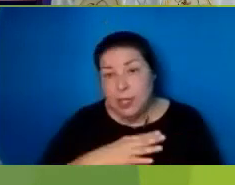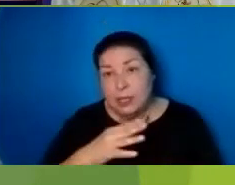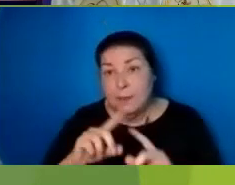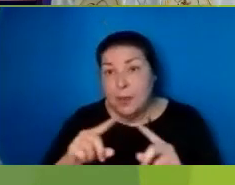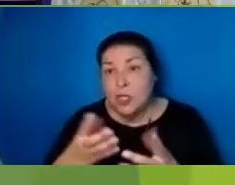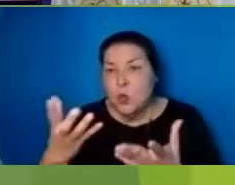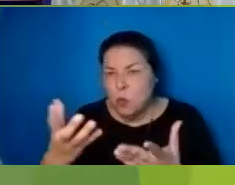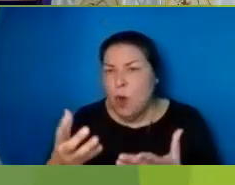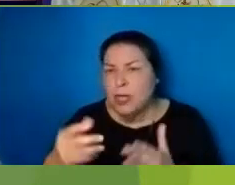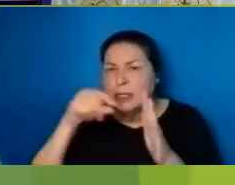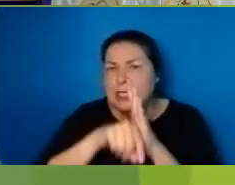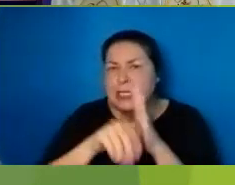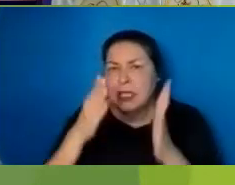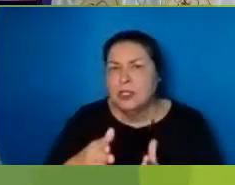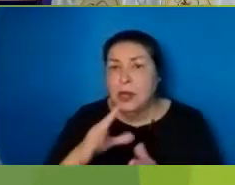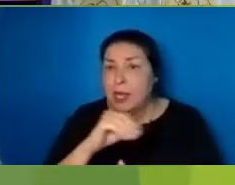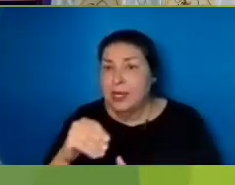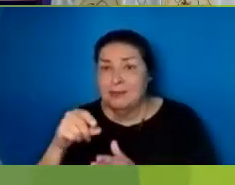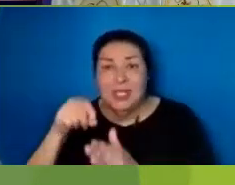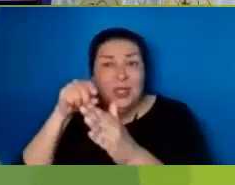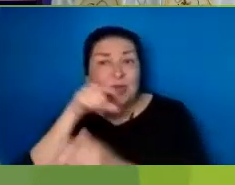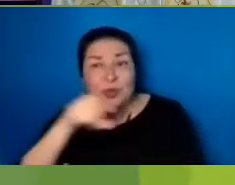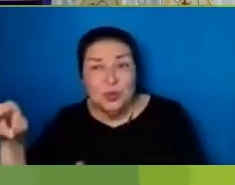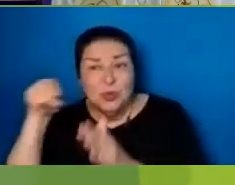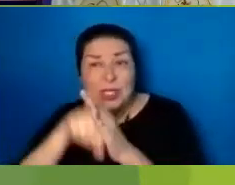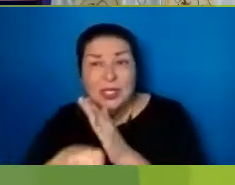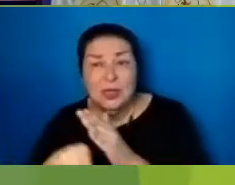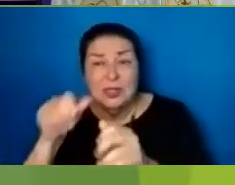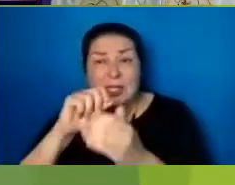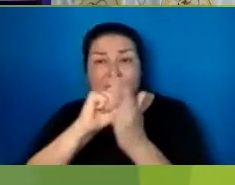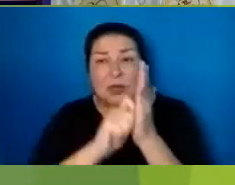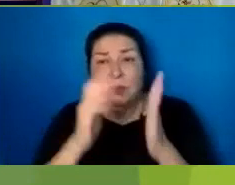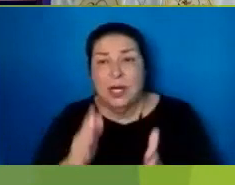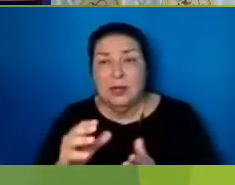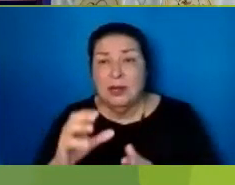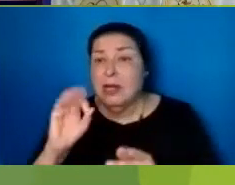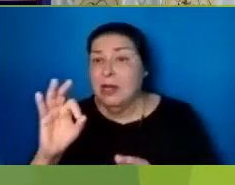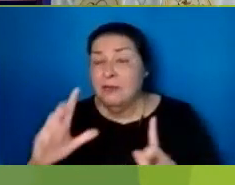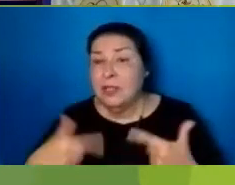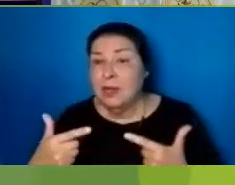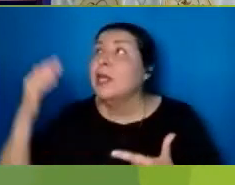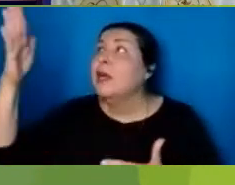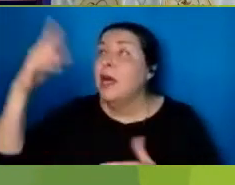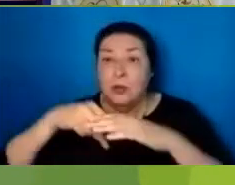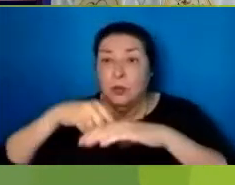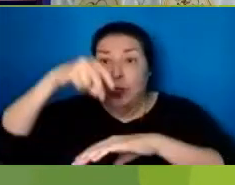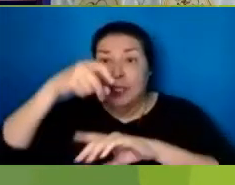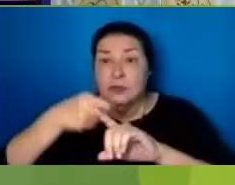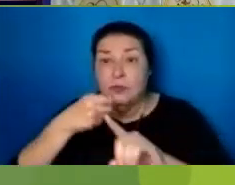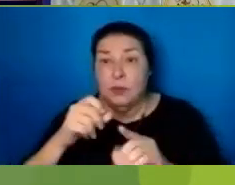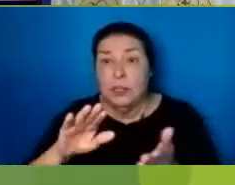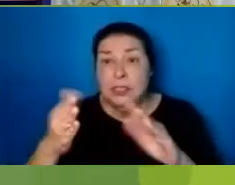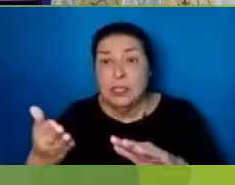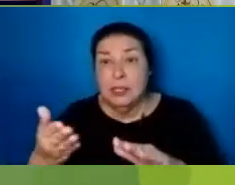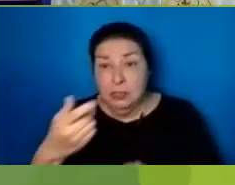And you killed the author of life Whom God raised from the dead To this we are witnesses To